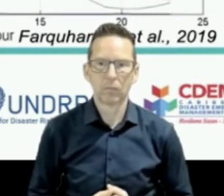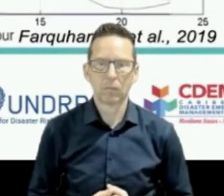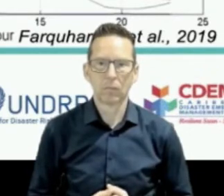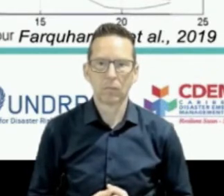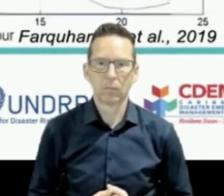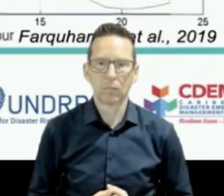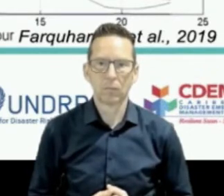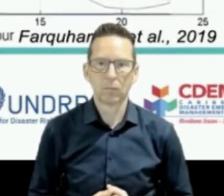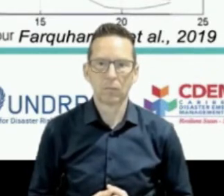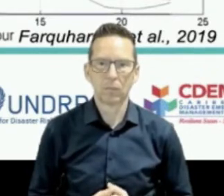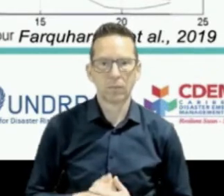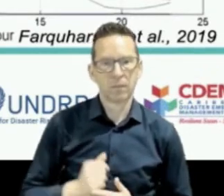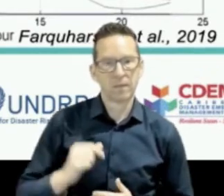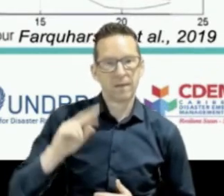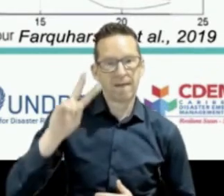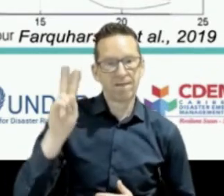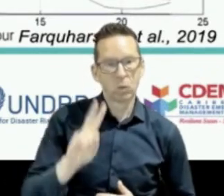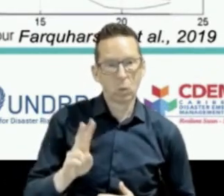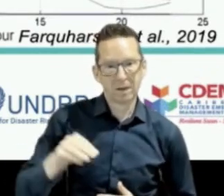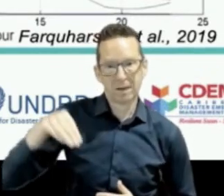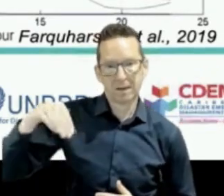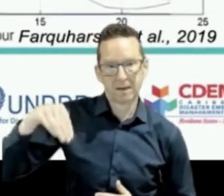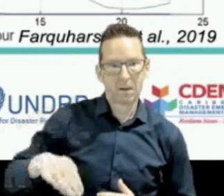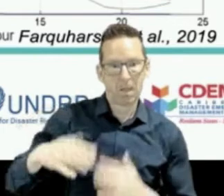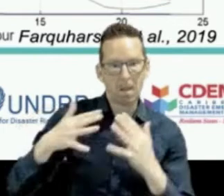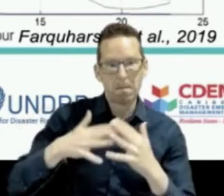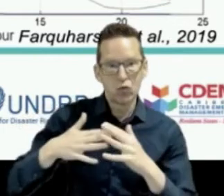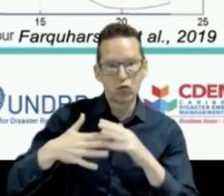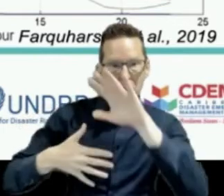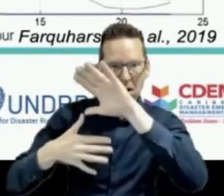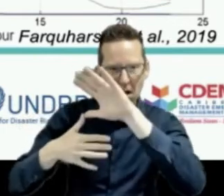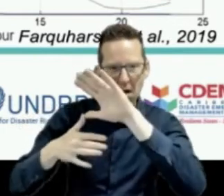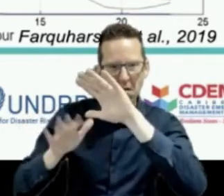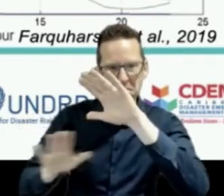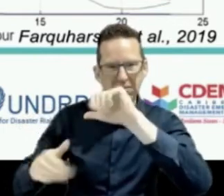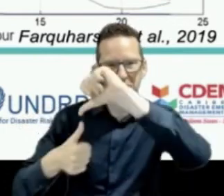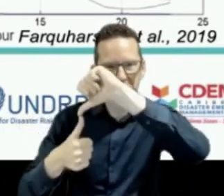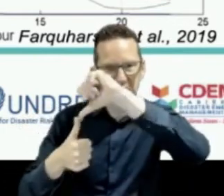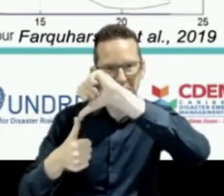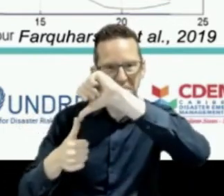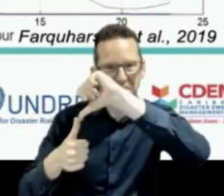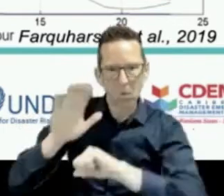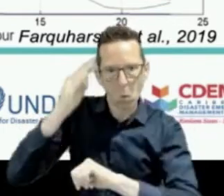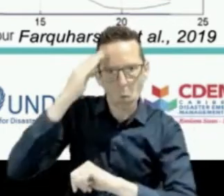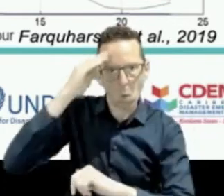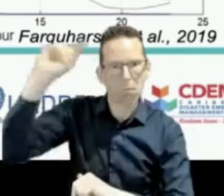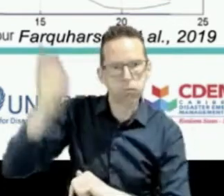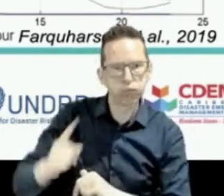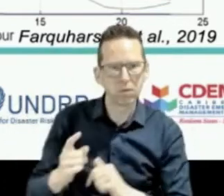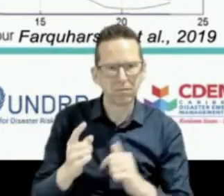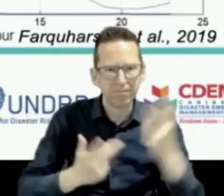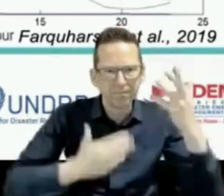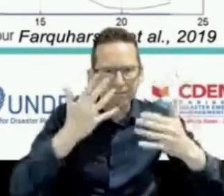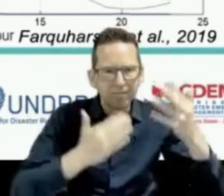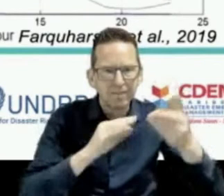and the greater Antilles and in Central America. For the Caribbean Met organization member states, Jamaica and Belize